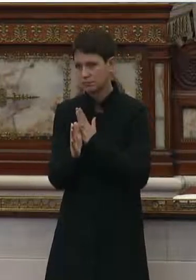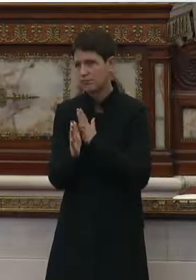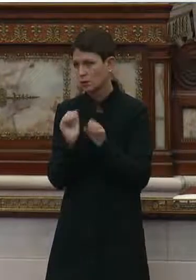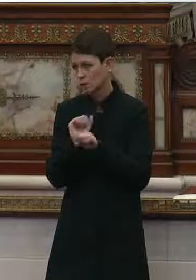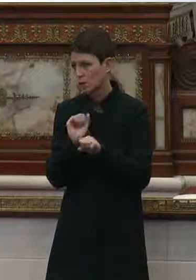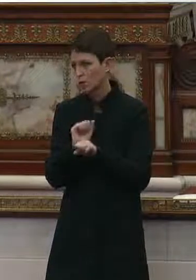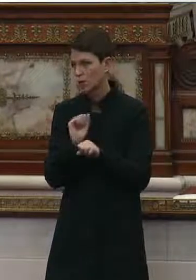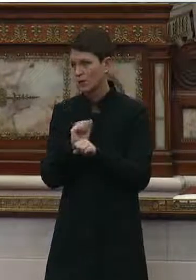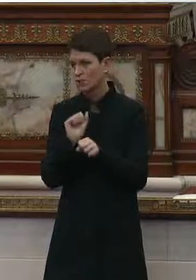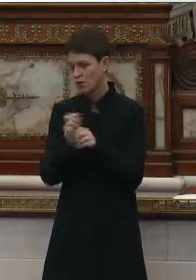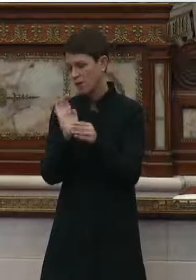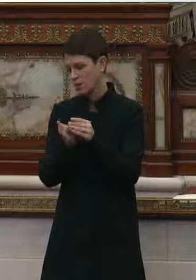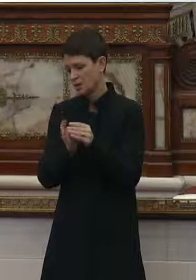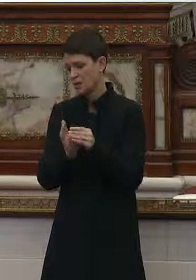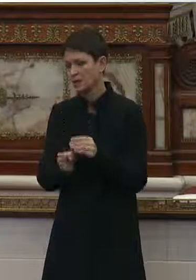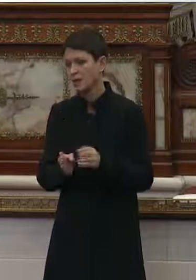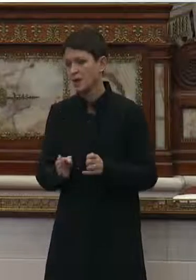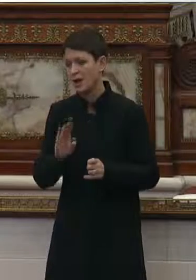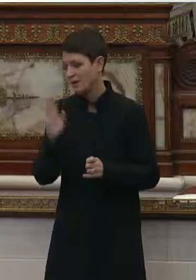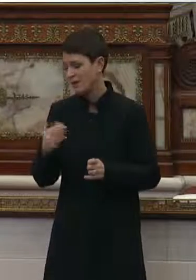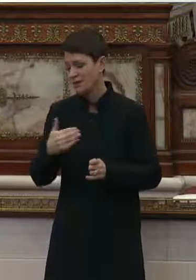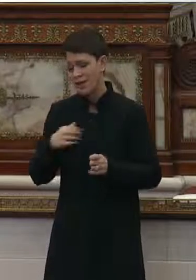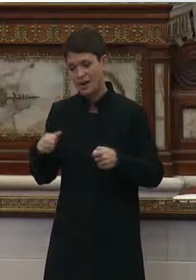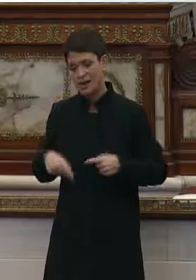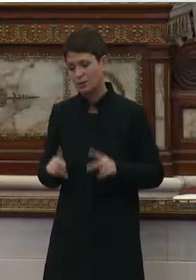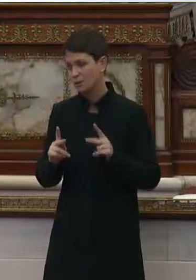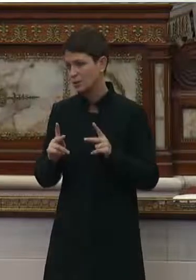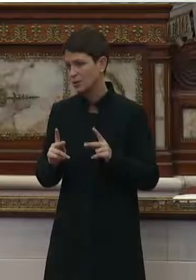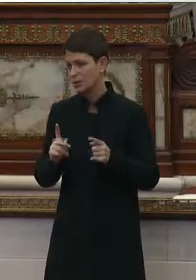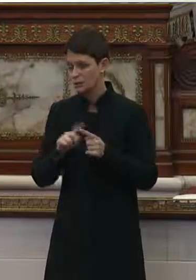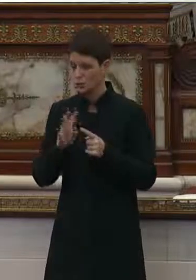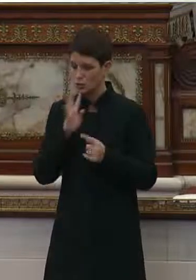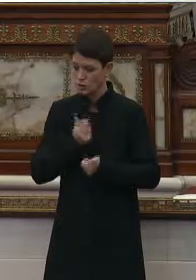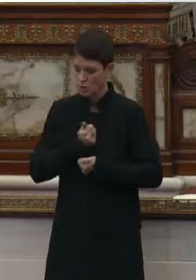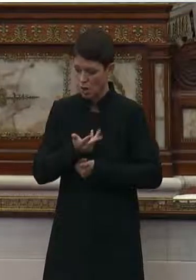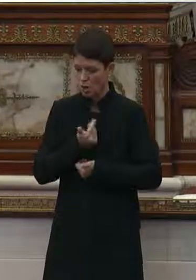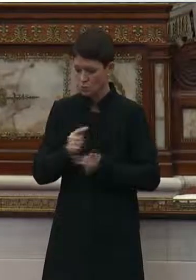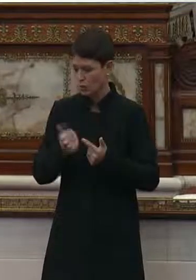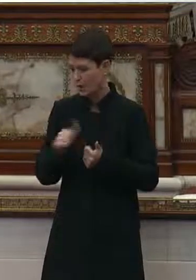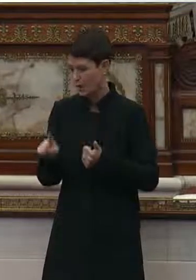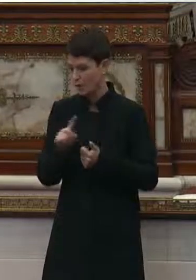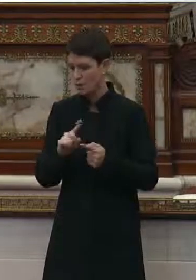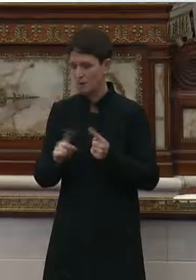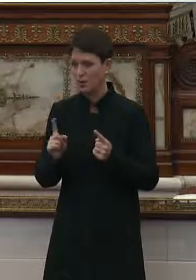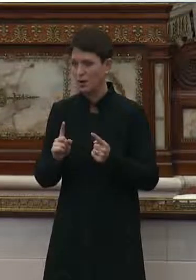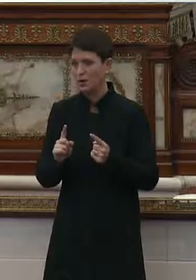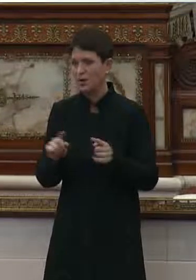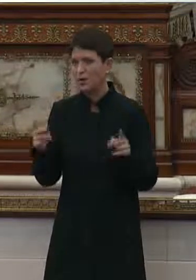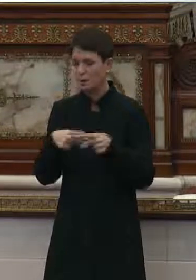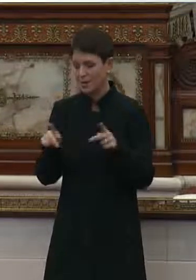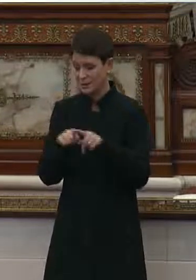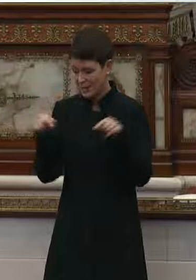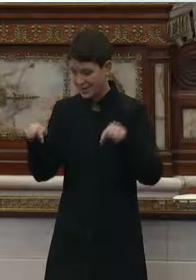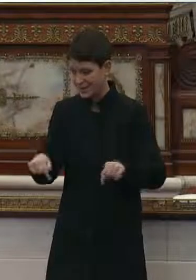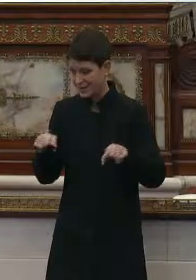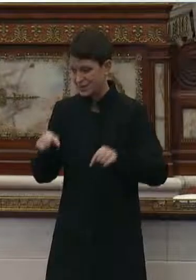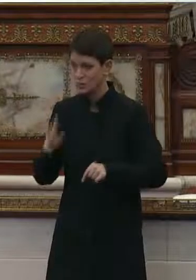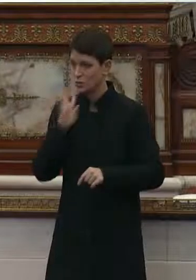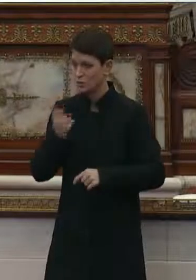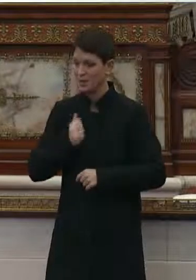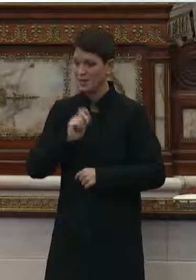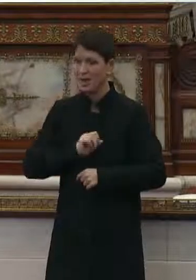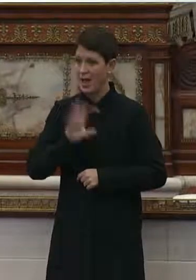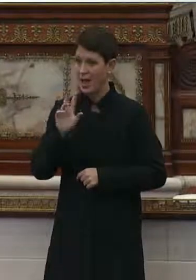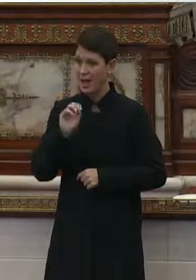and I just got the job done. So I never got a chance to talk to any anybody. But platforms like this and being able to speak out,